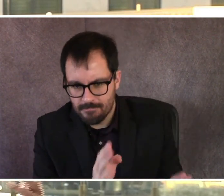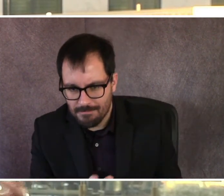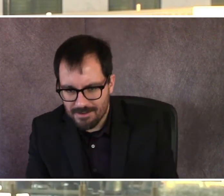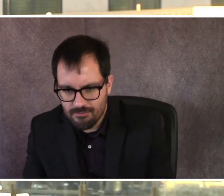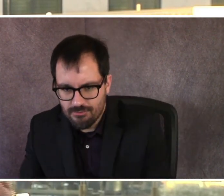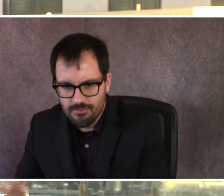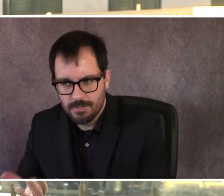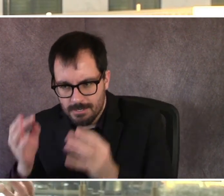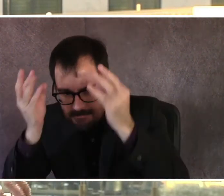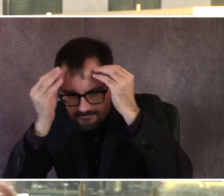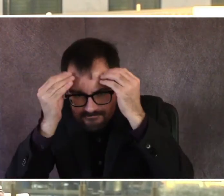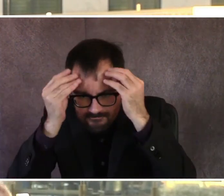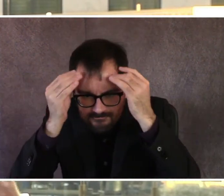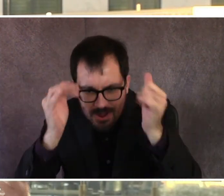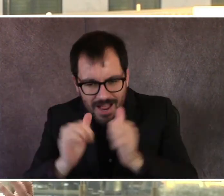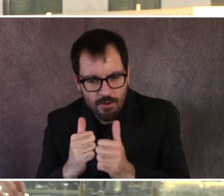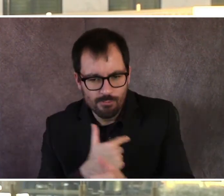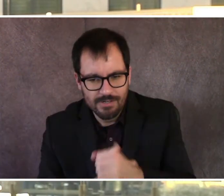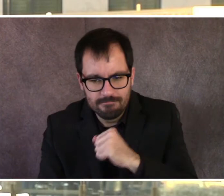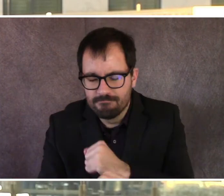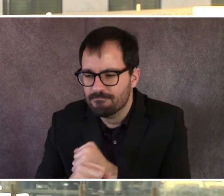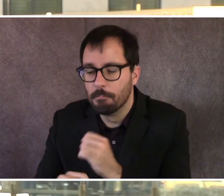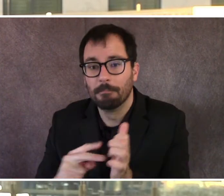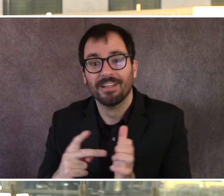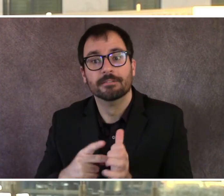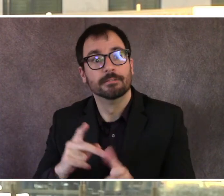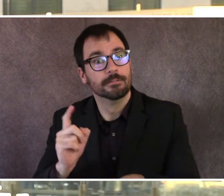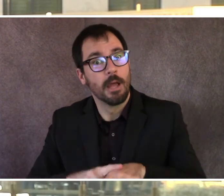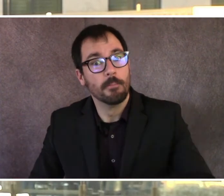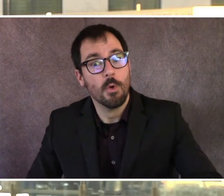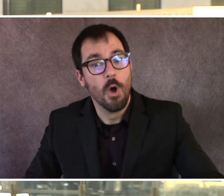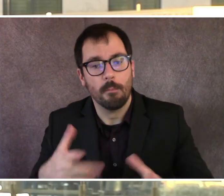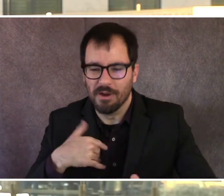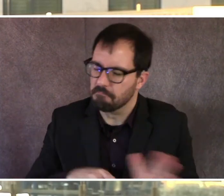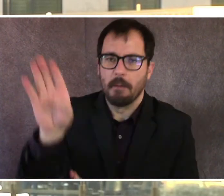safer and open up. That's the intention behind, uh, the tourism campaign.